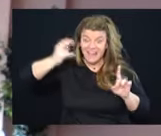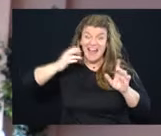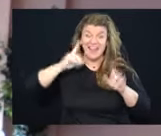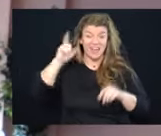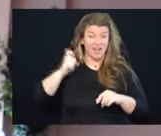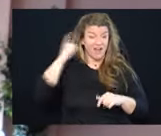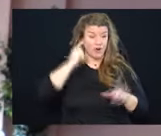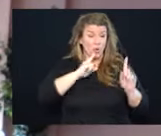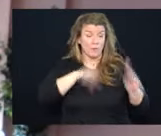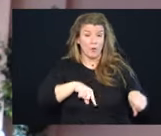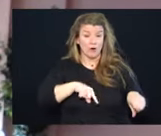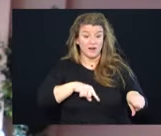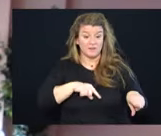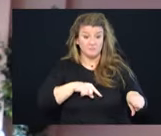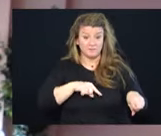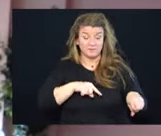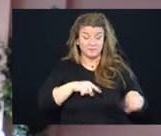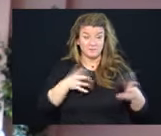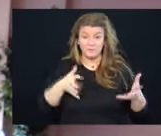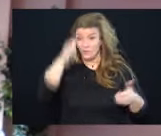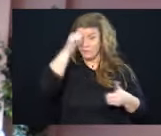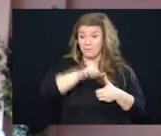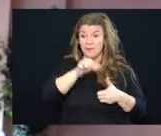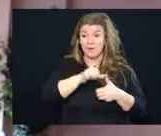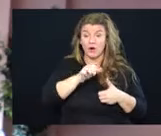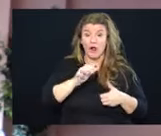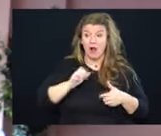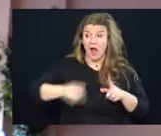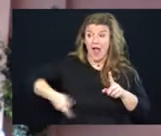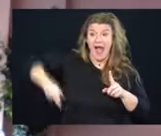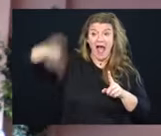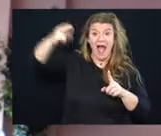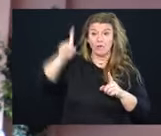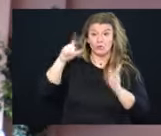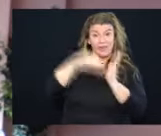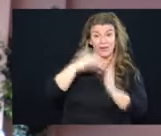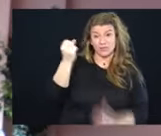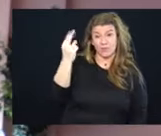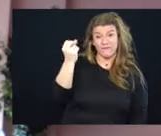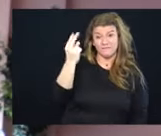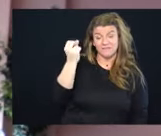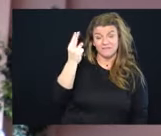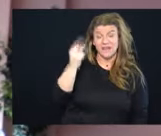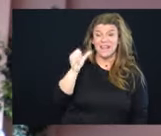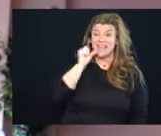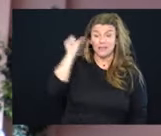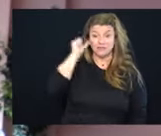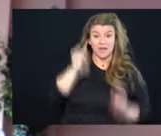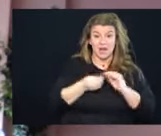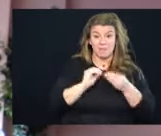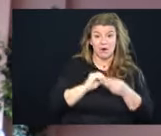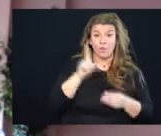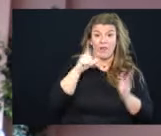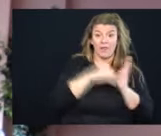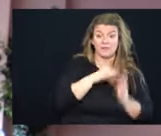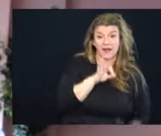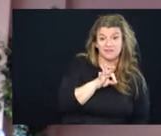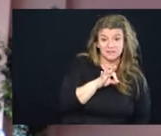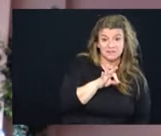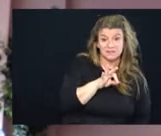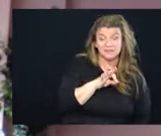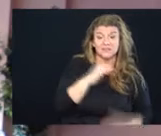reported that we remember all time high was 1,012. And yesterday's numbers, had 1,009.